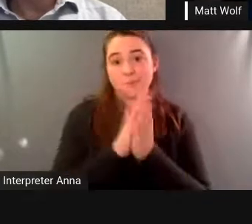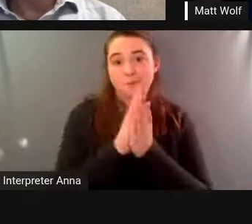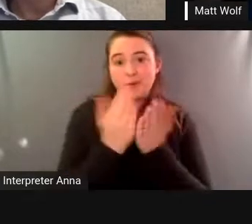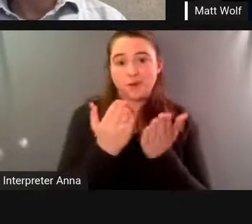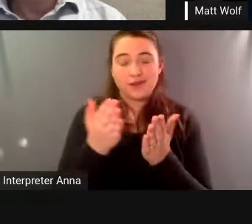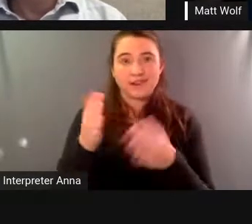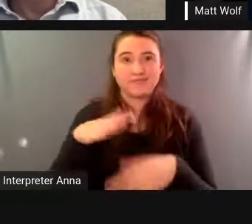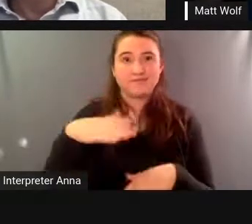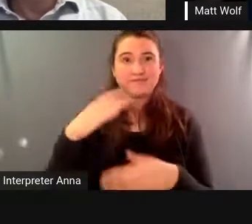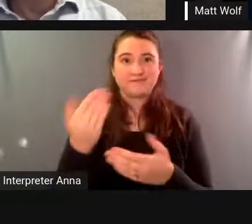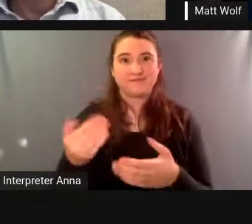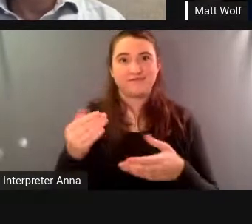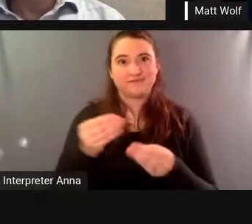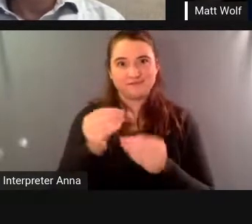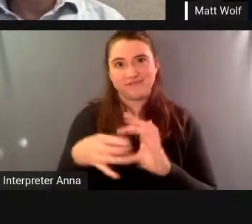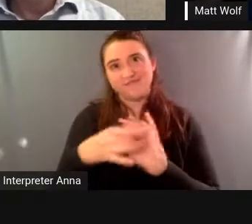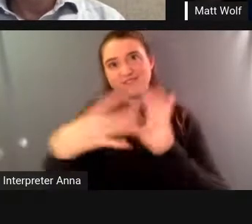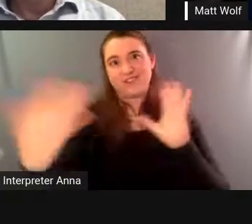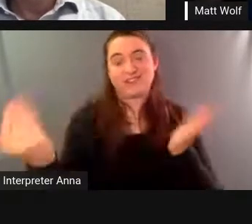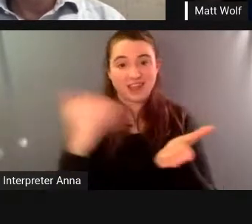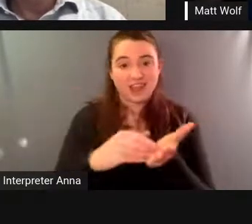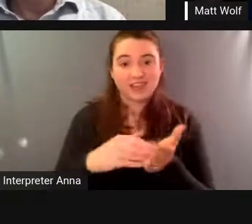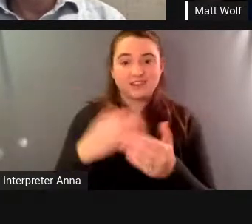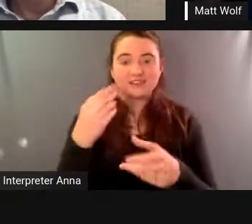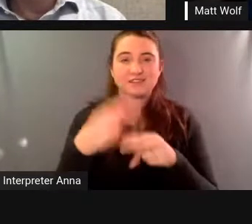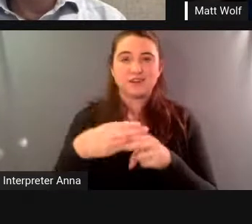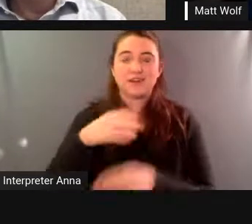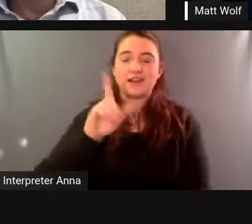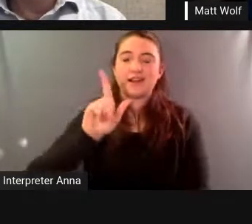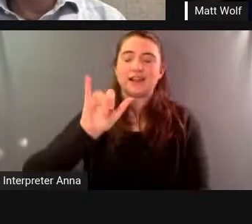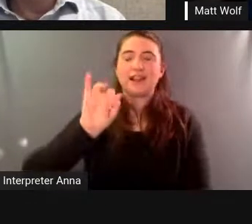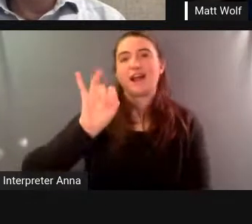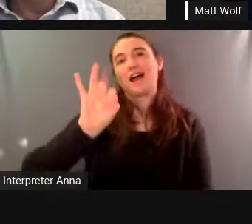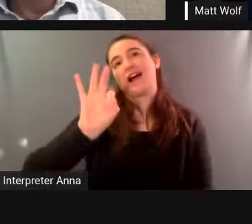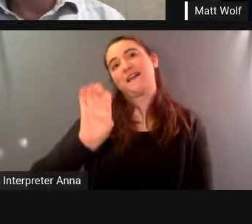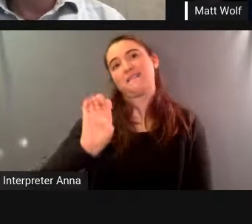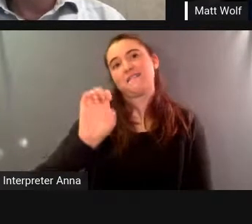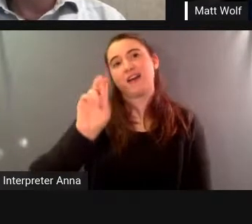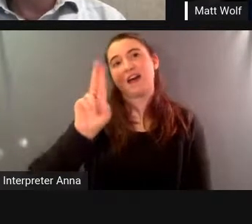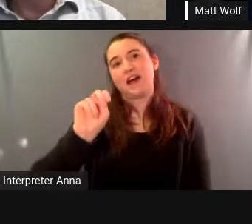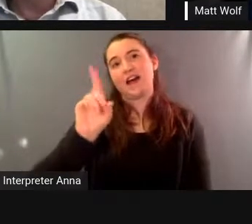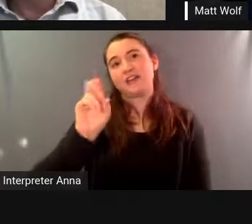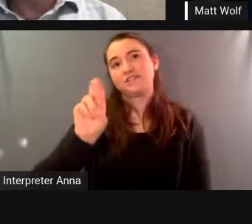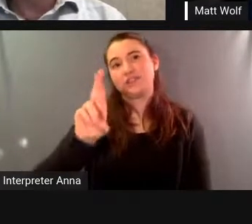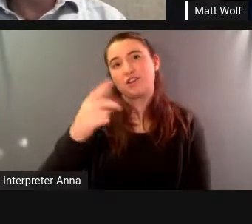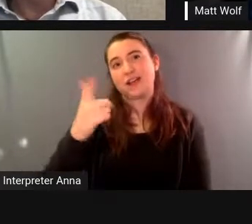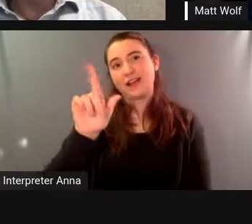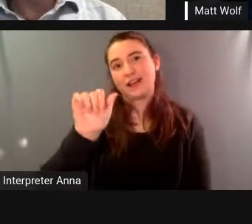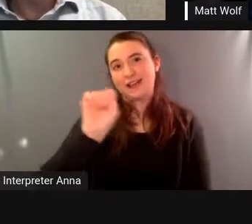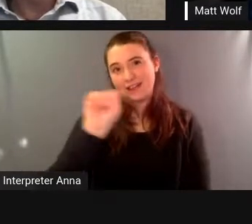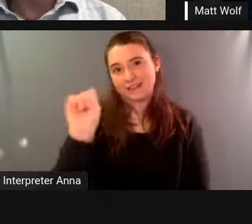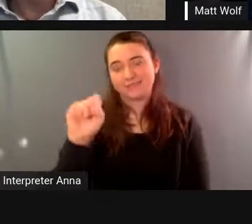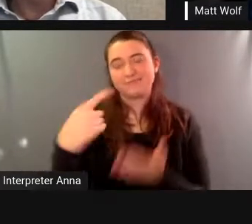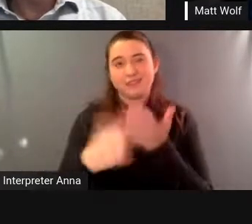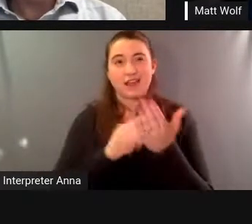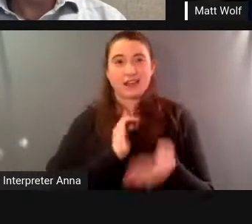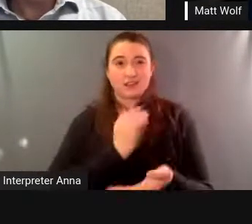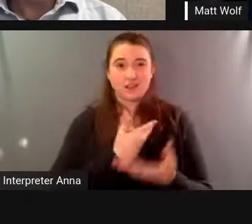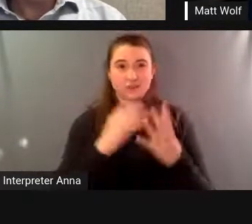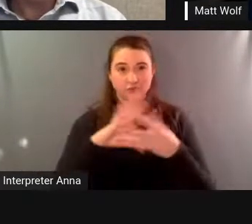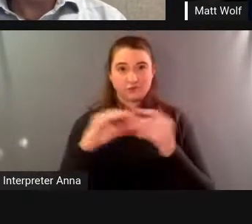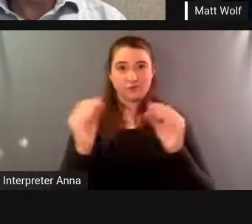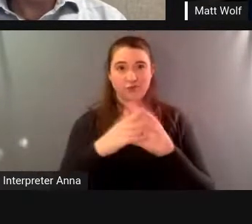which is the inside story of biosphere 2 at three of the biospherians including myself wrote it while we're